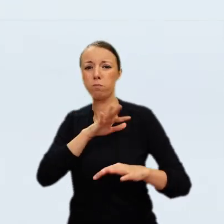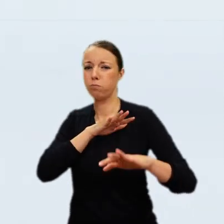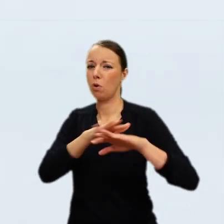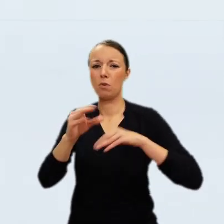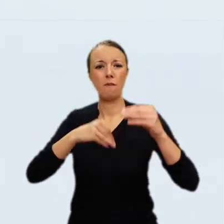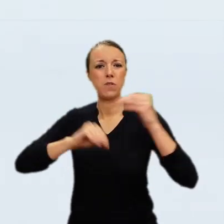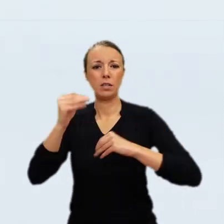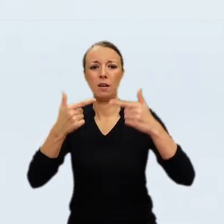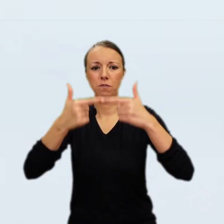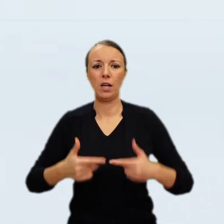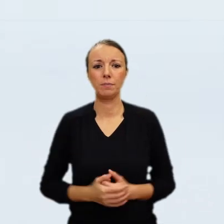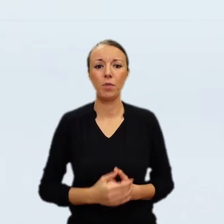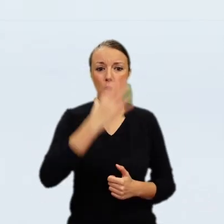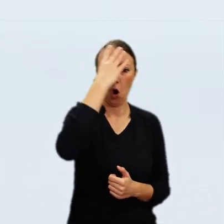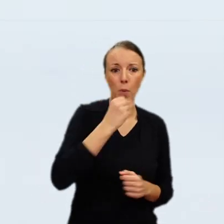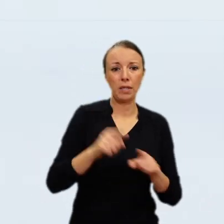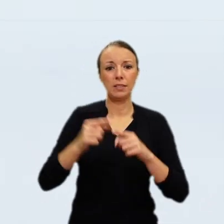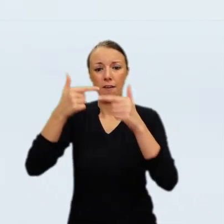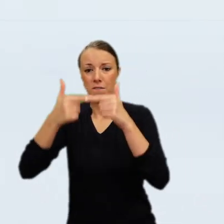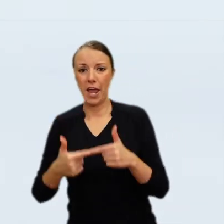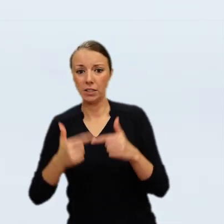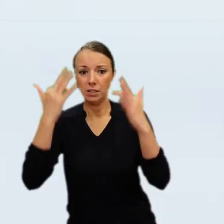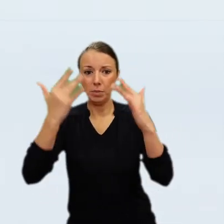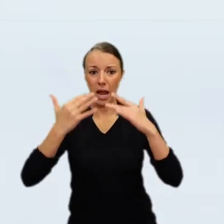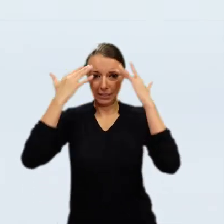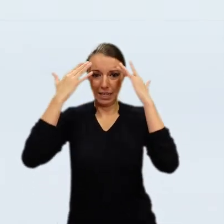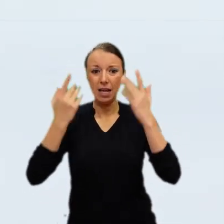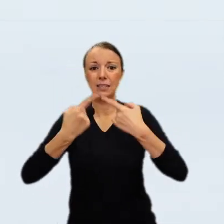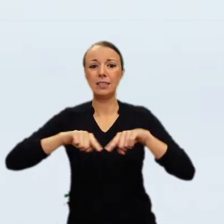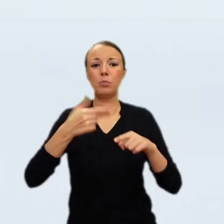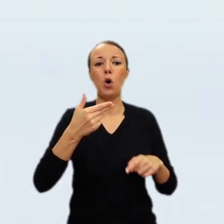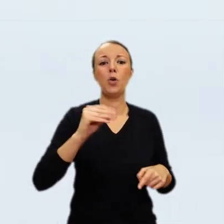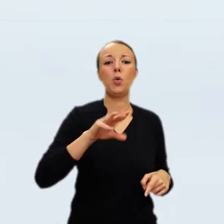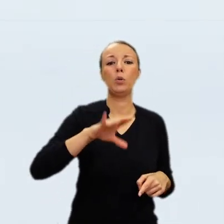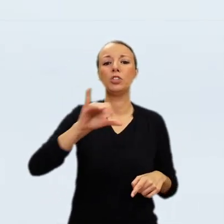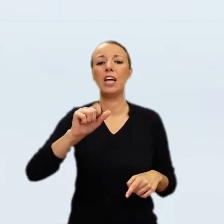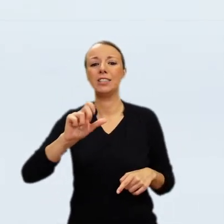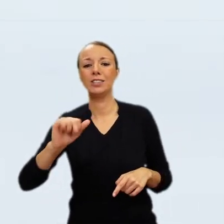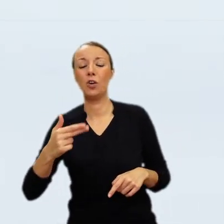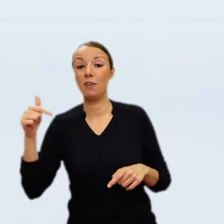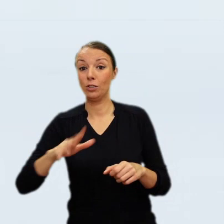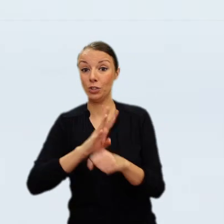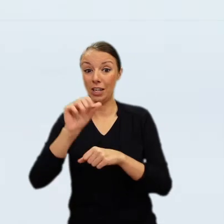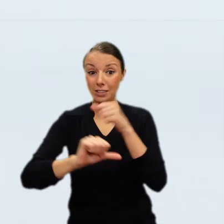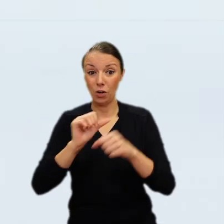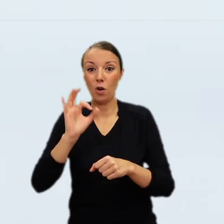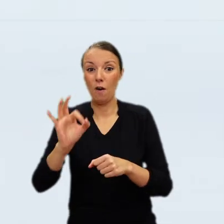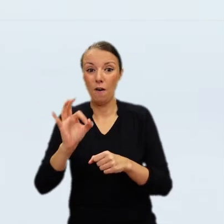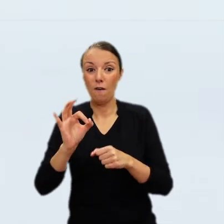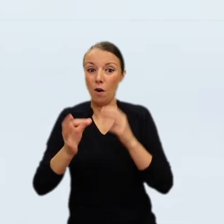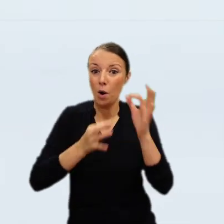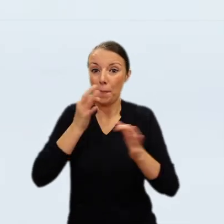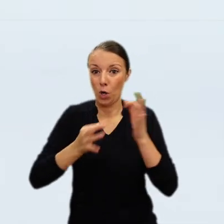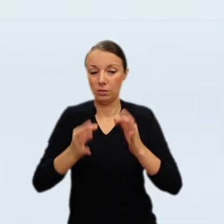We do not know for whom Rembrandt painted the Polish Rider or what he intended it to mean. How it came to be in Michal